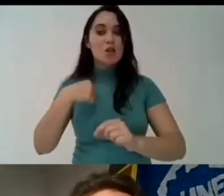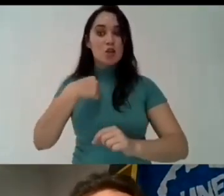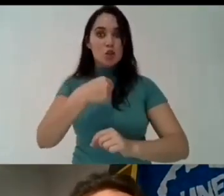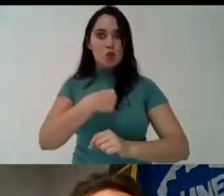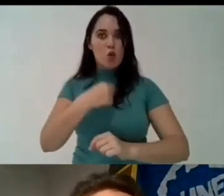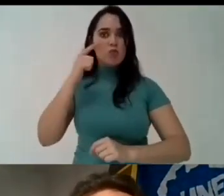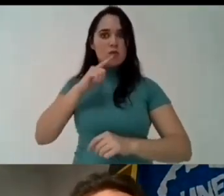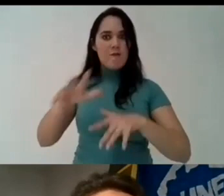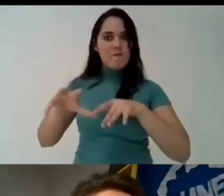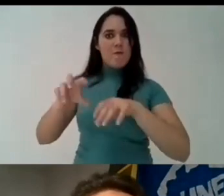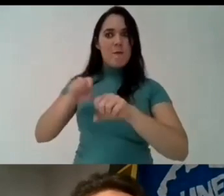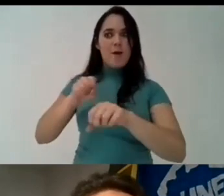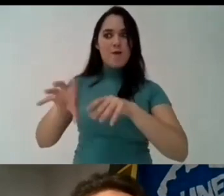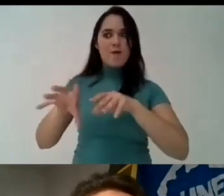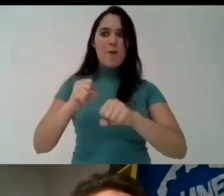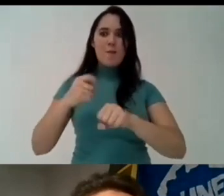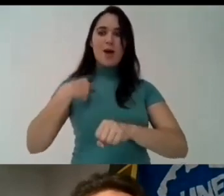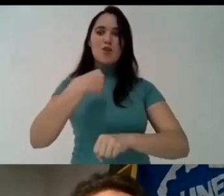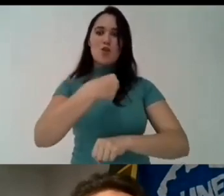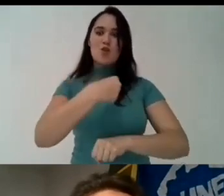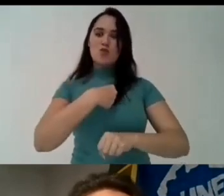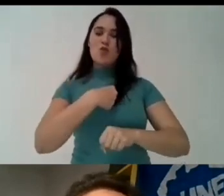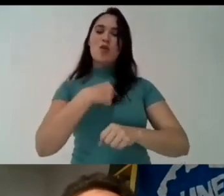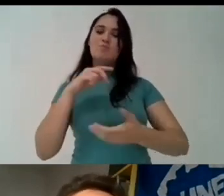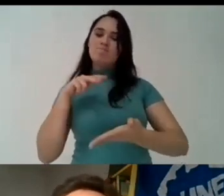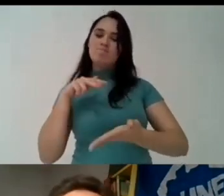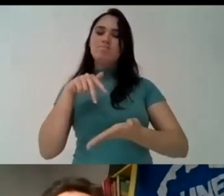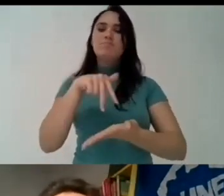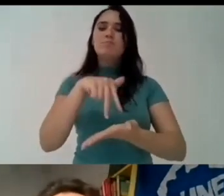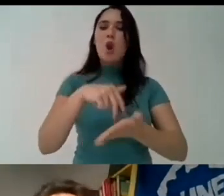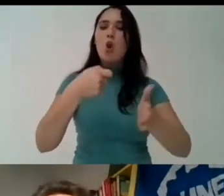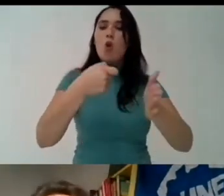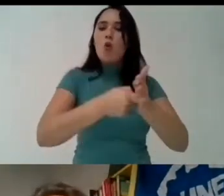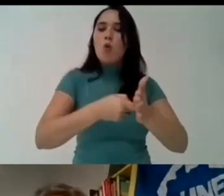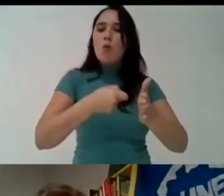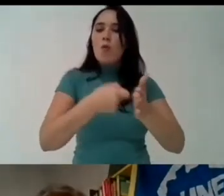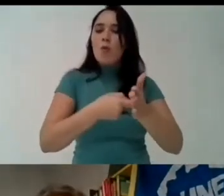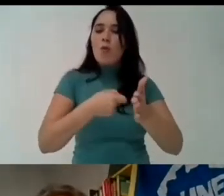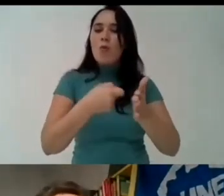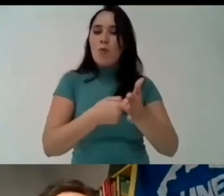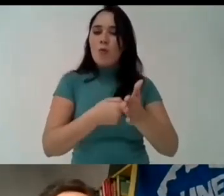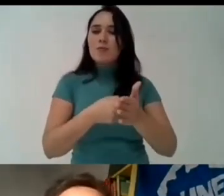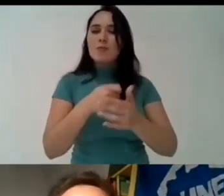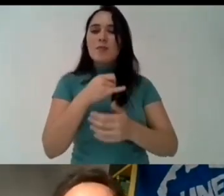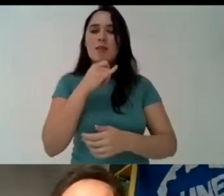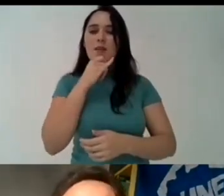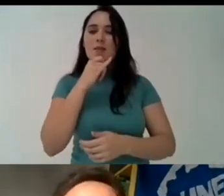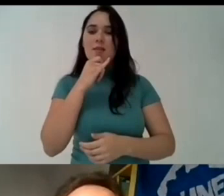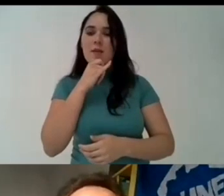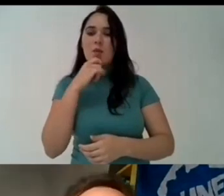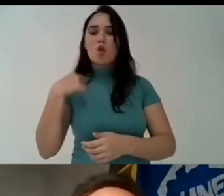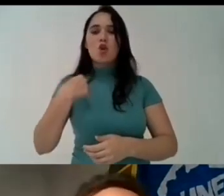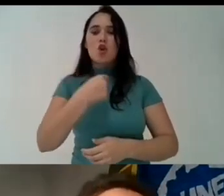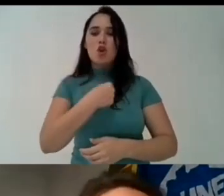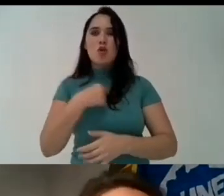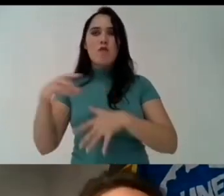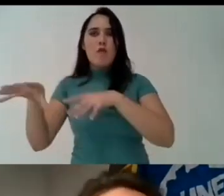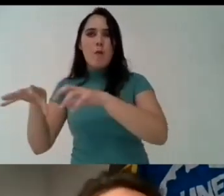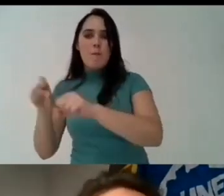very focused on we are very focused on